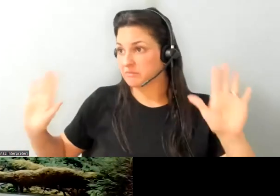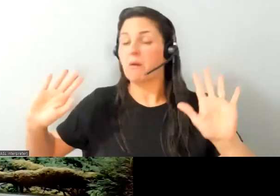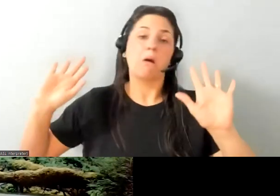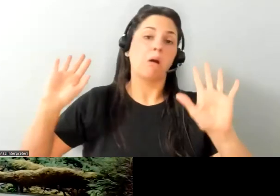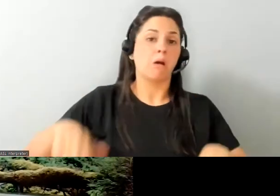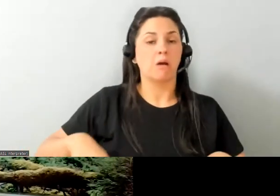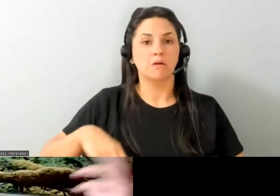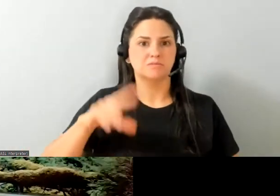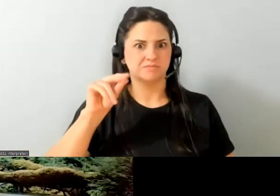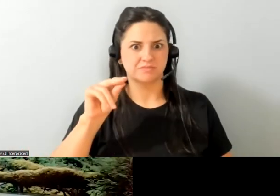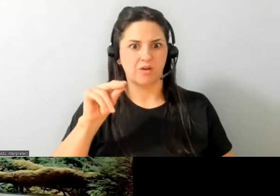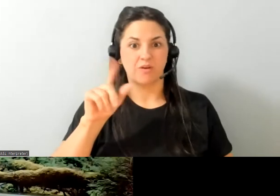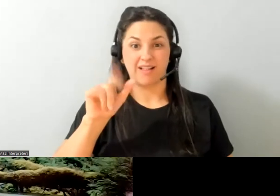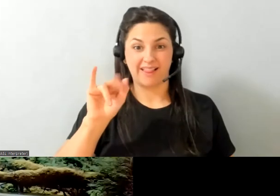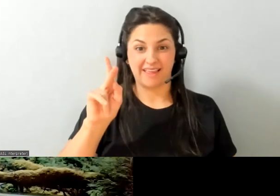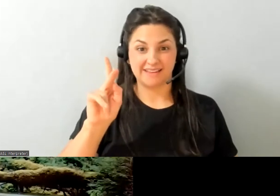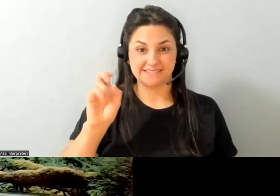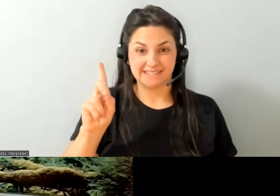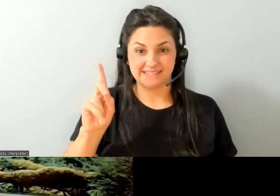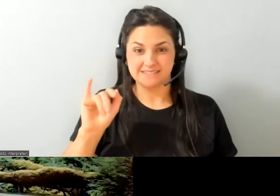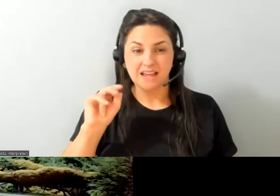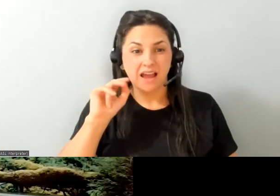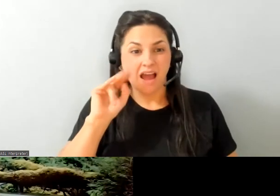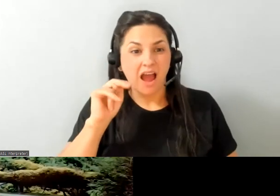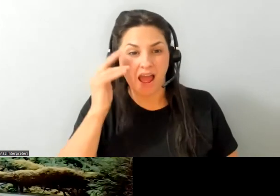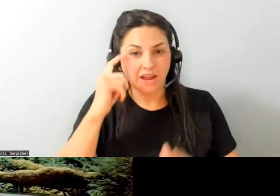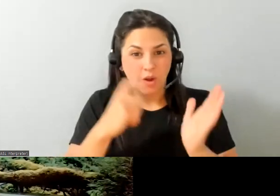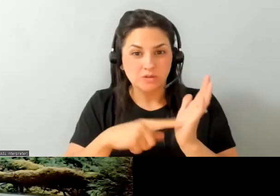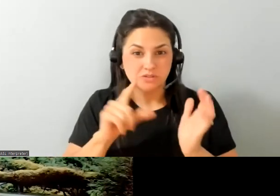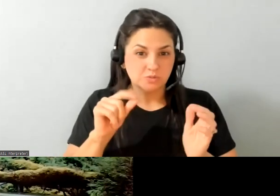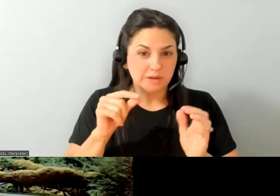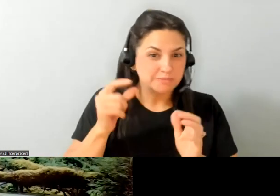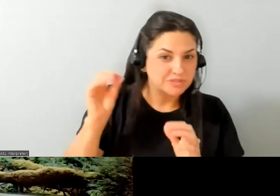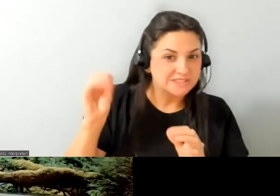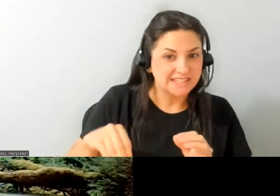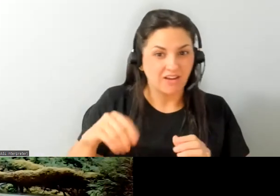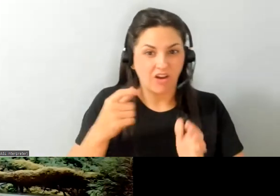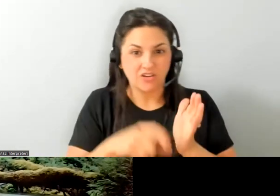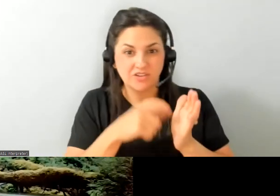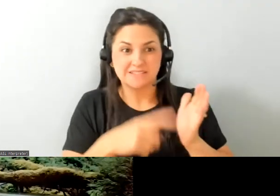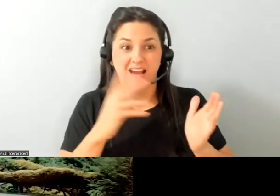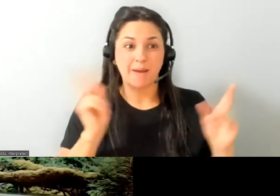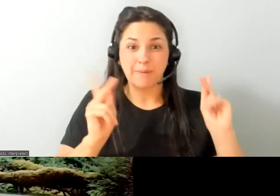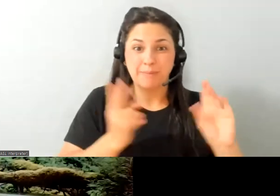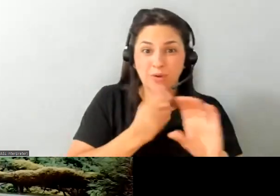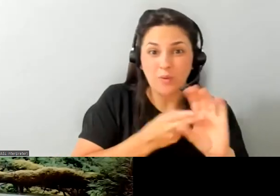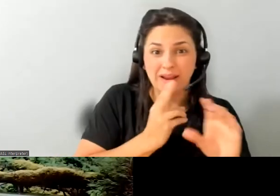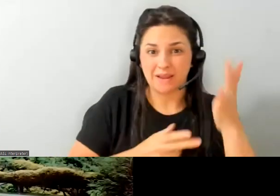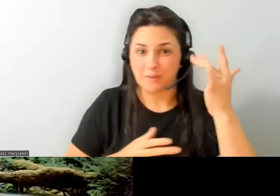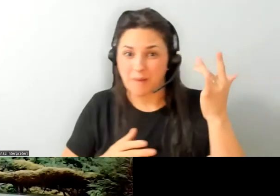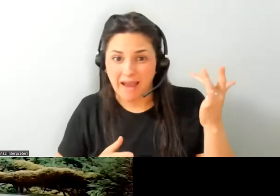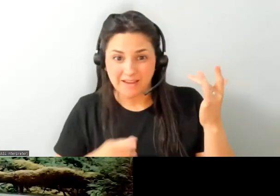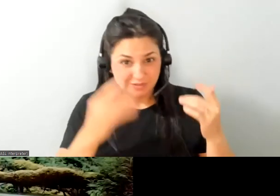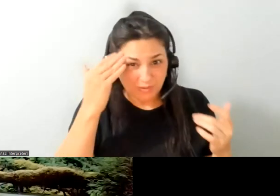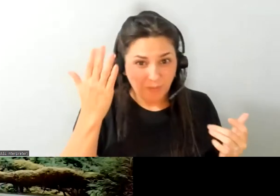linkedin today there's going to be like 20 of the articles are about hey like people are quitting do you know why and you